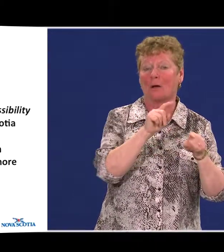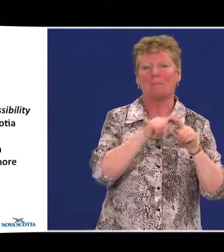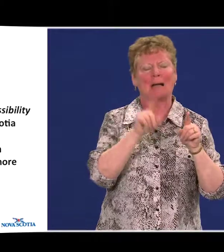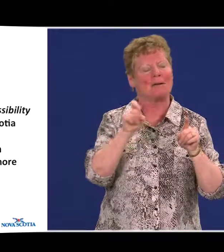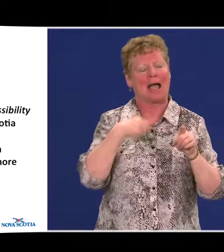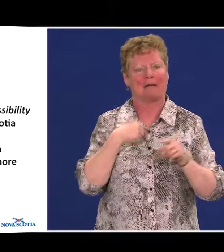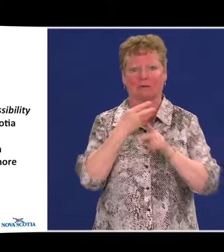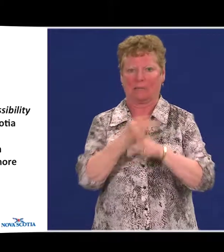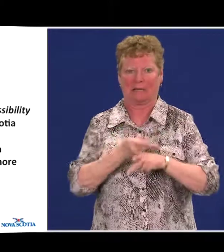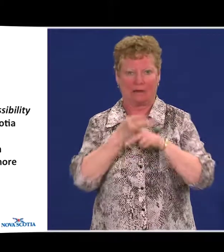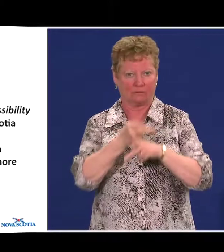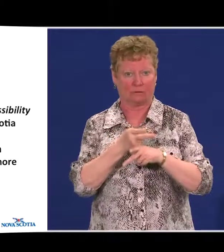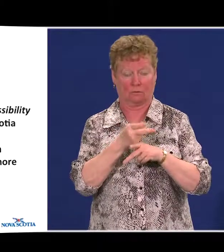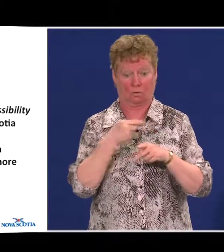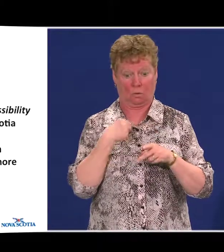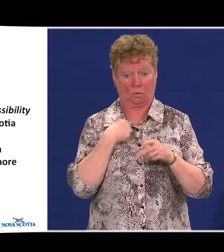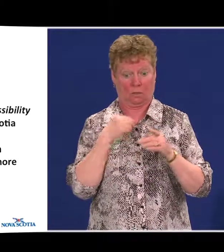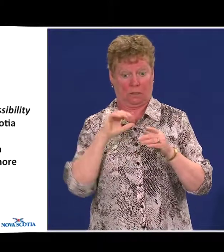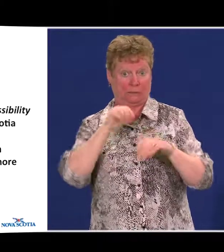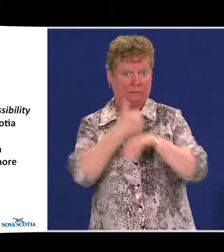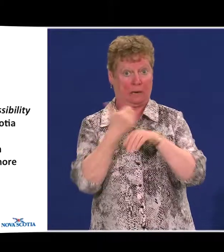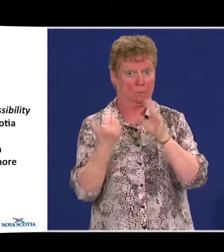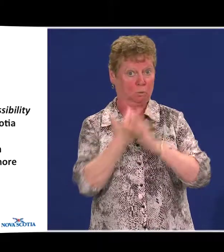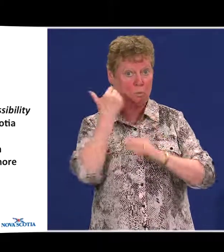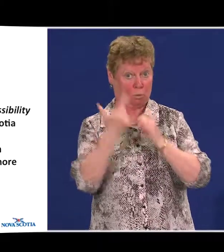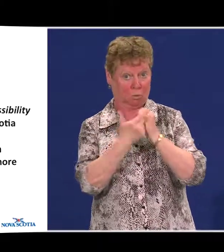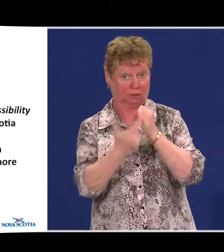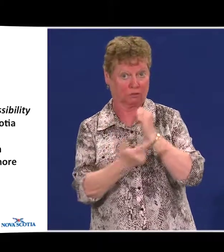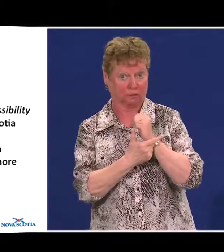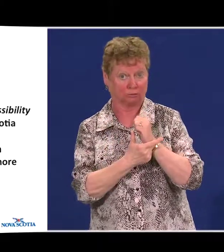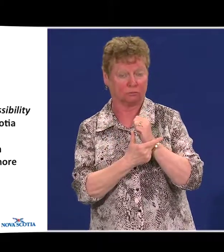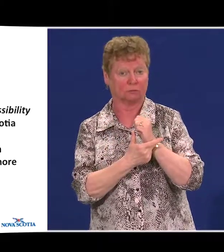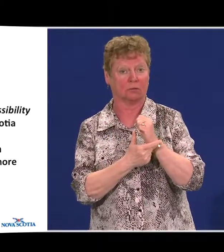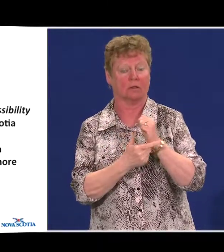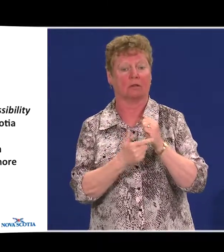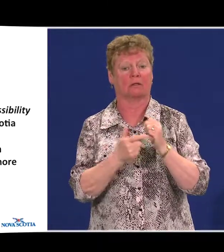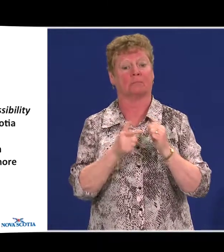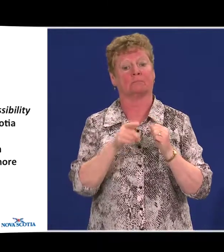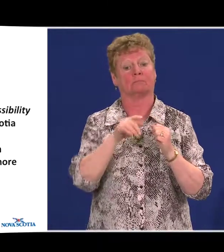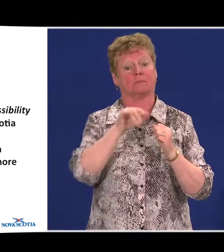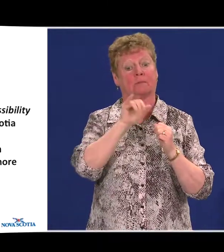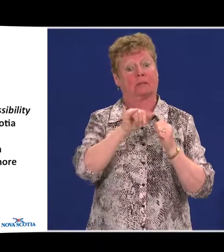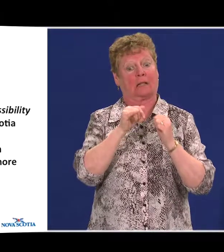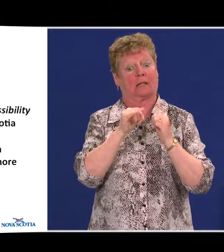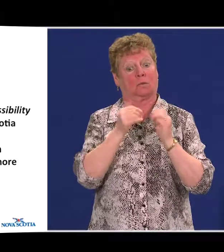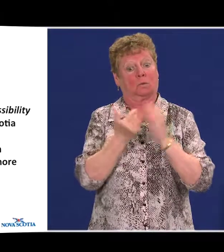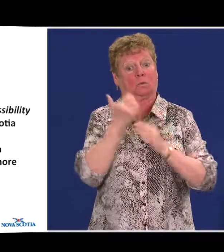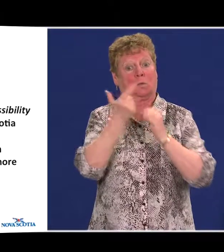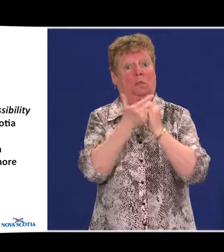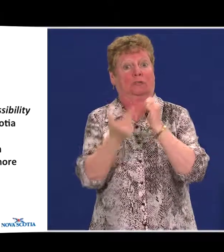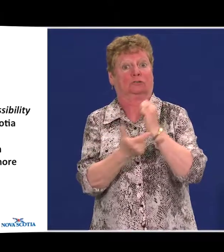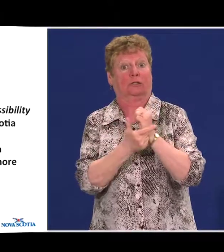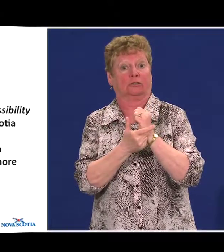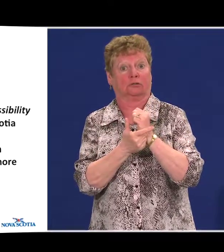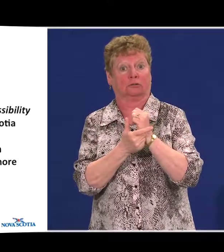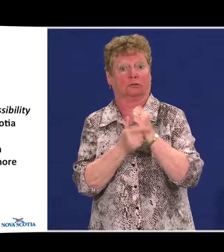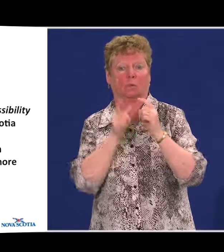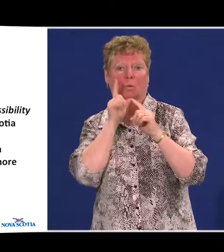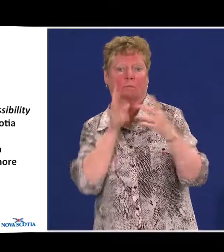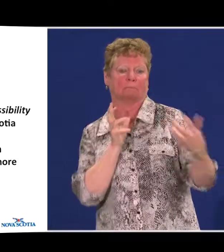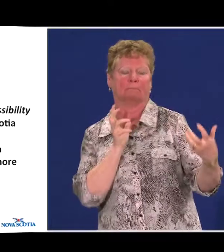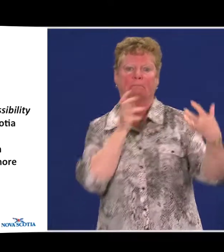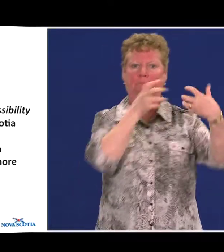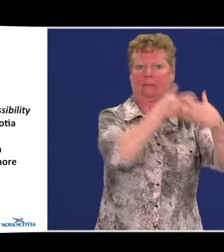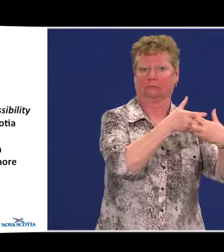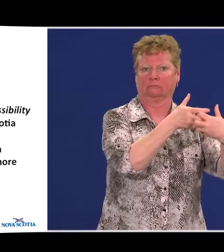careful as we're developing this legislation that this legislation complements